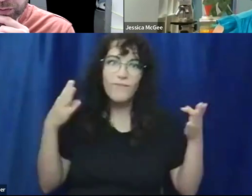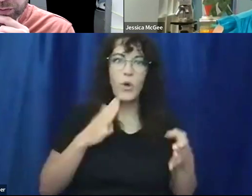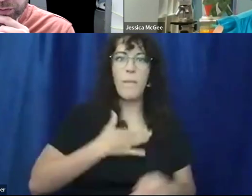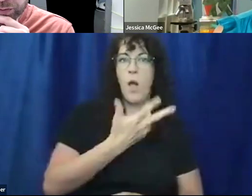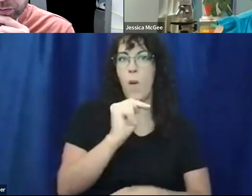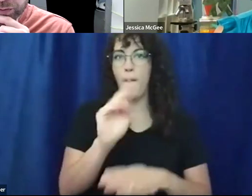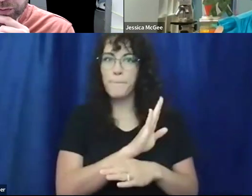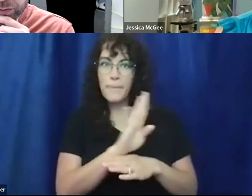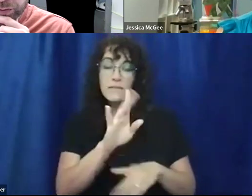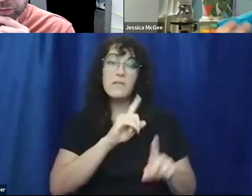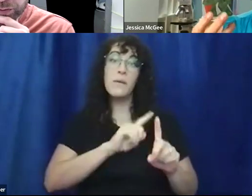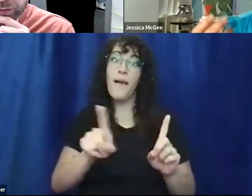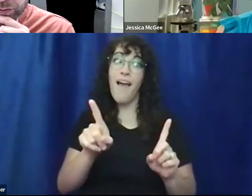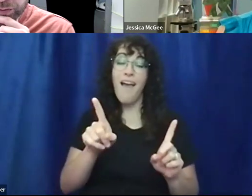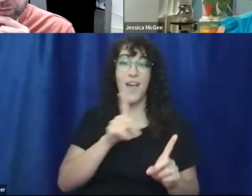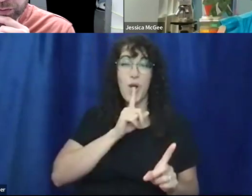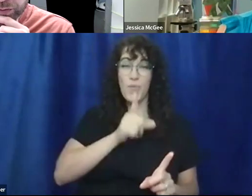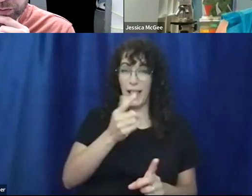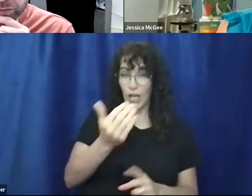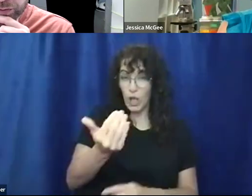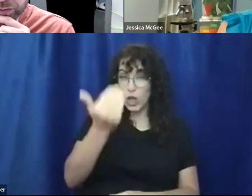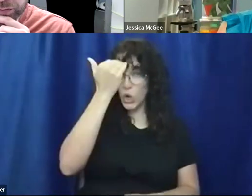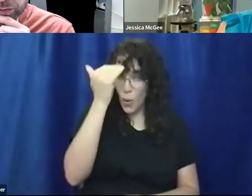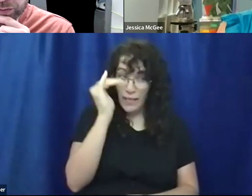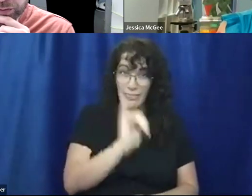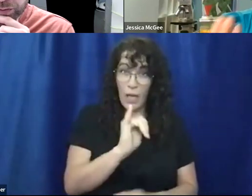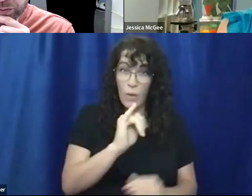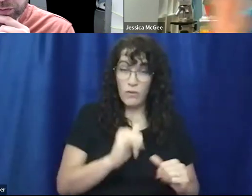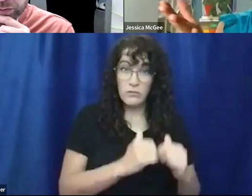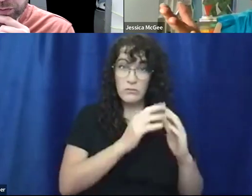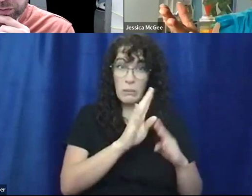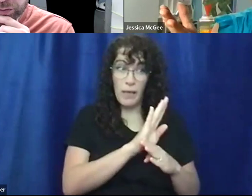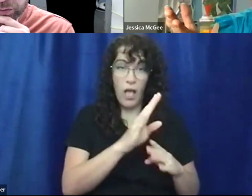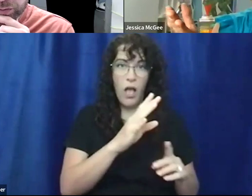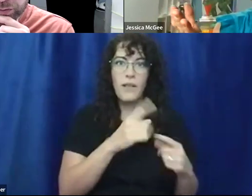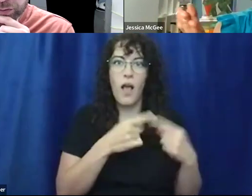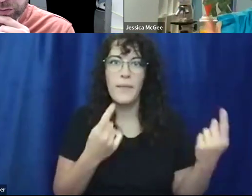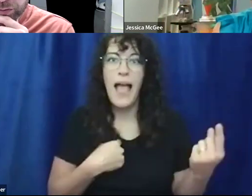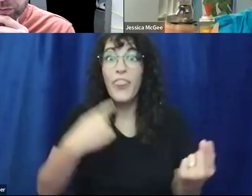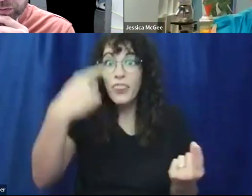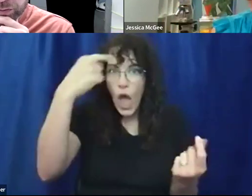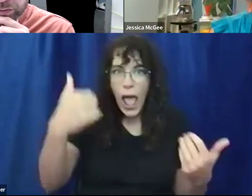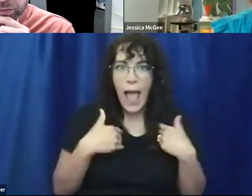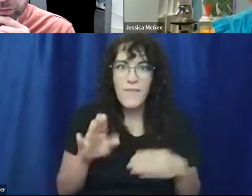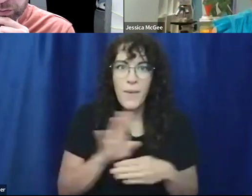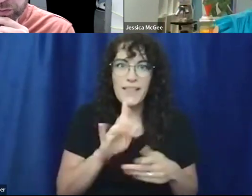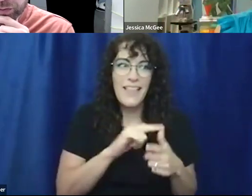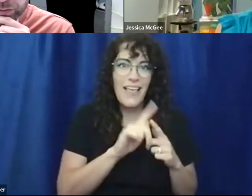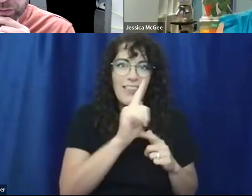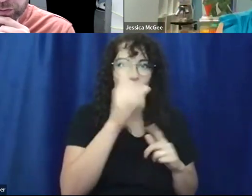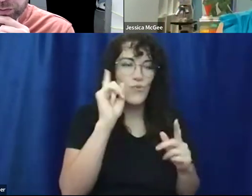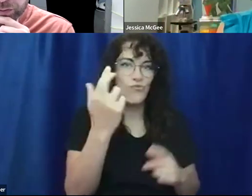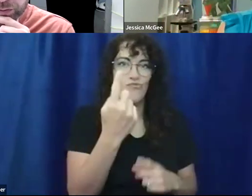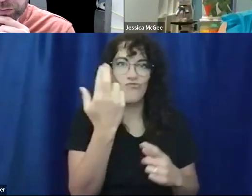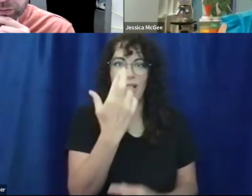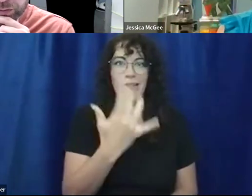but as far as like knowing it was a business, you know, it was the opposite. I thought I had a business and then realized I didn't because